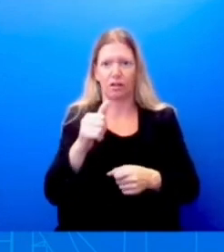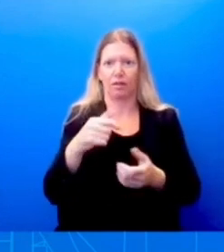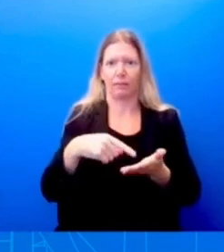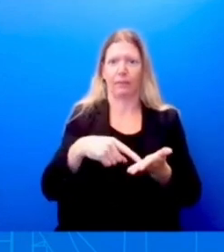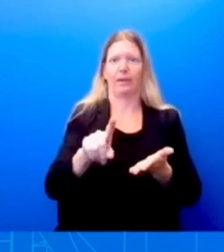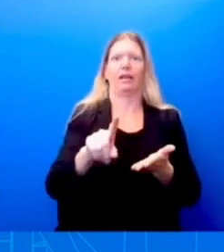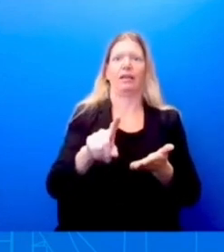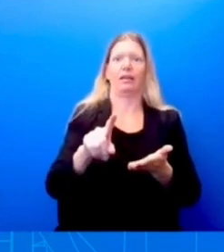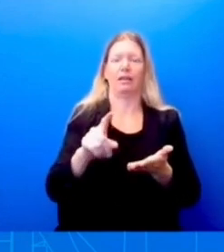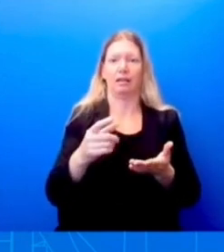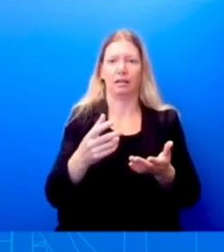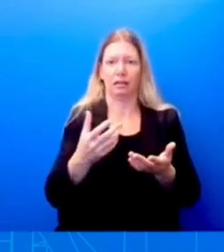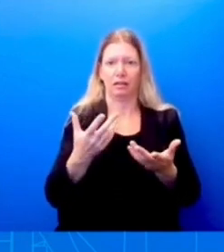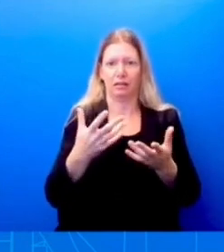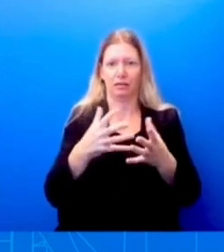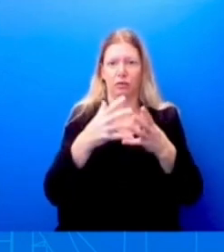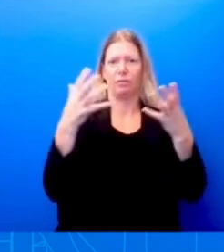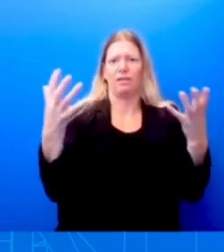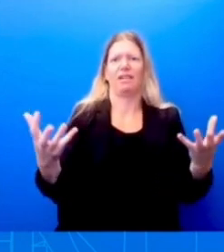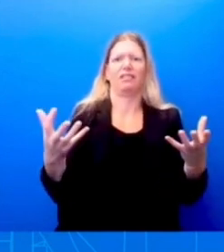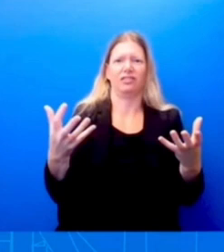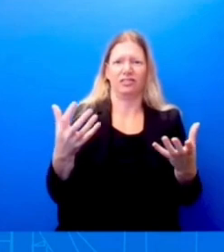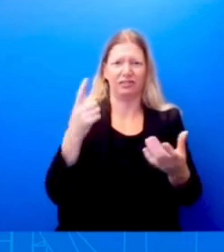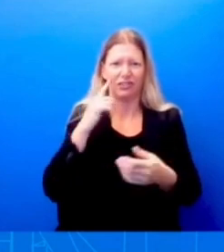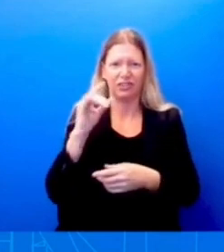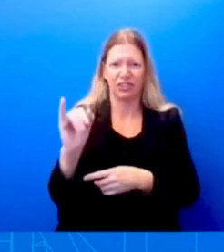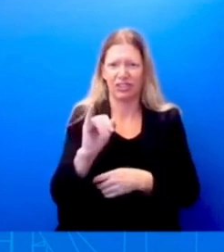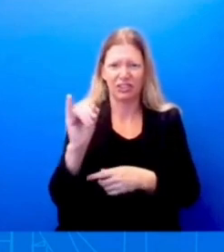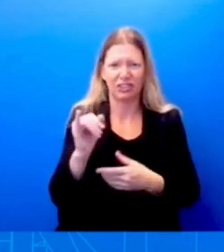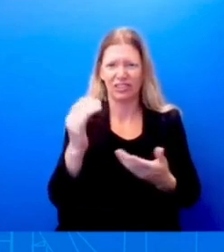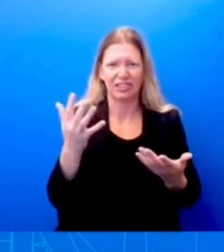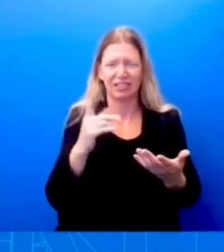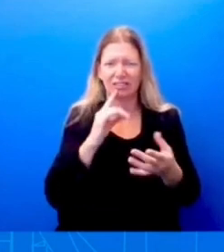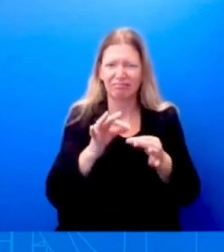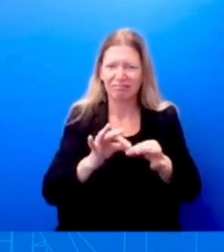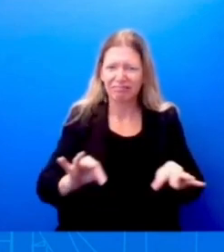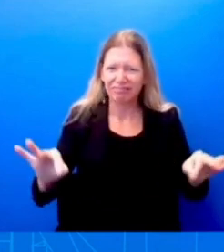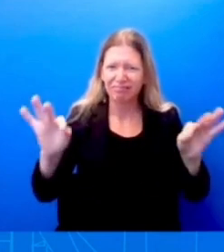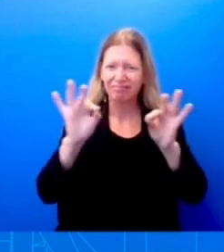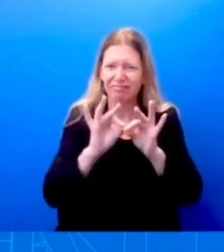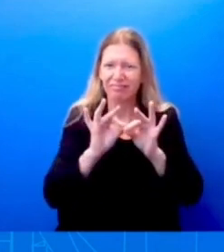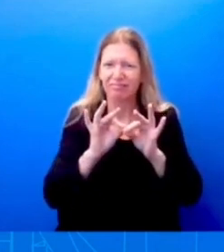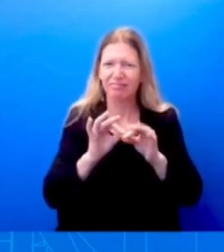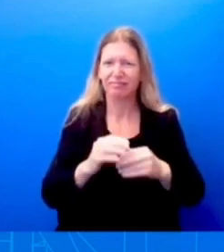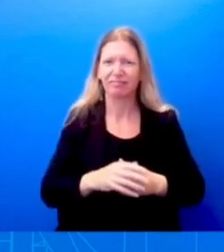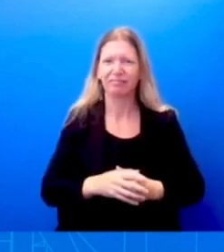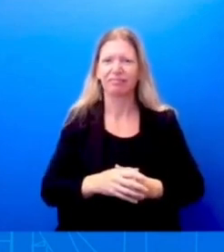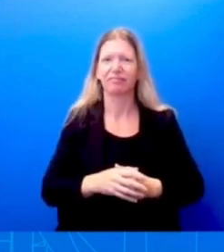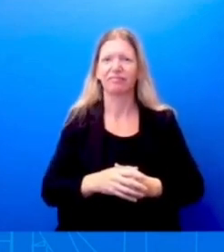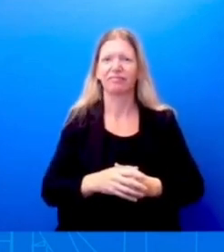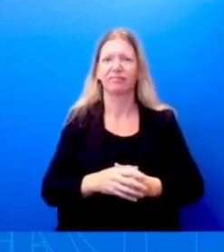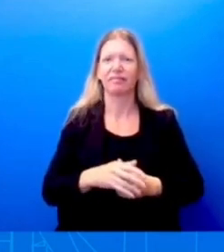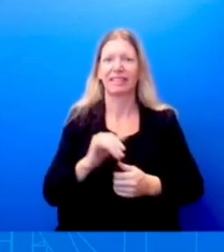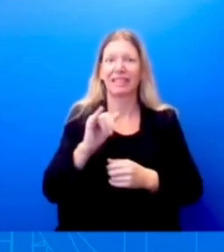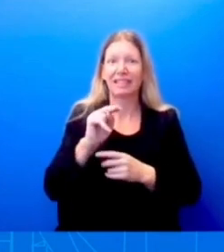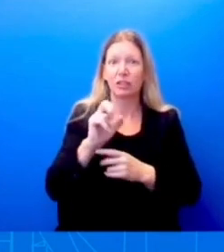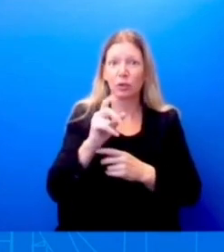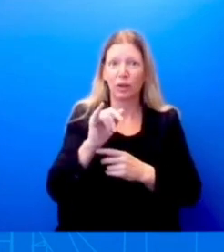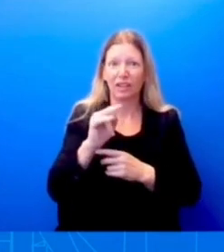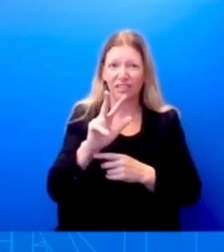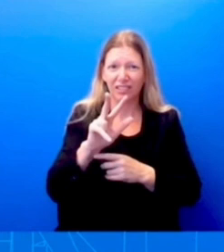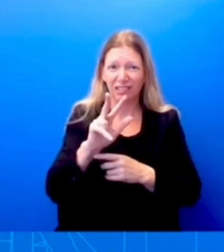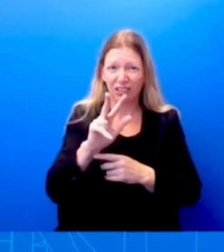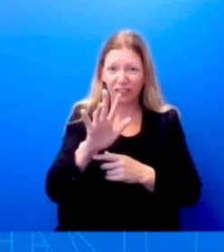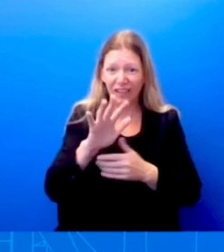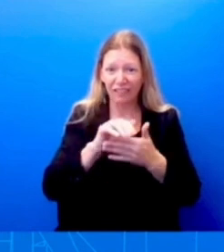All of those things are key. They're critical. They're important. Uh, and so the work continues, the work continues. And so we agree with